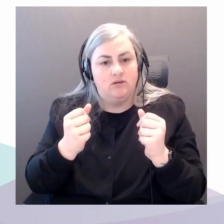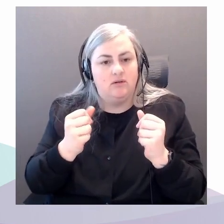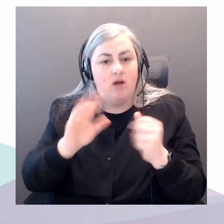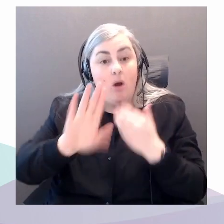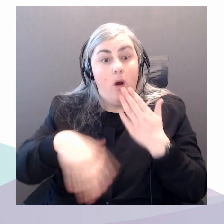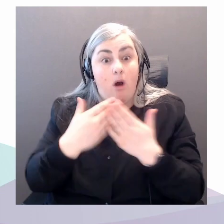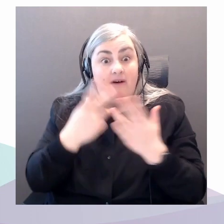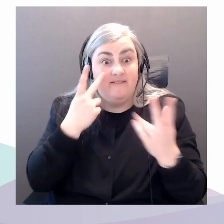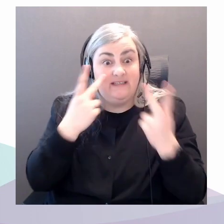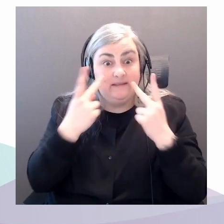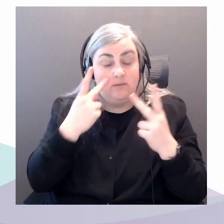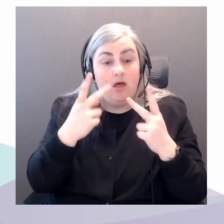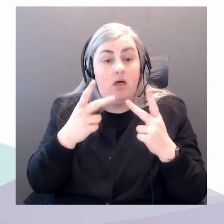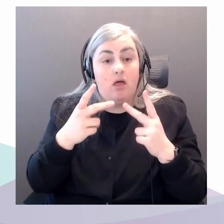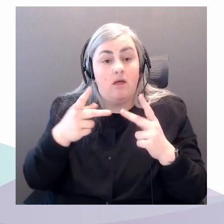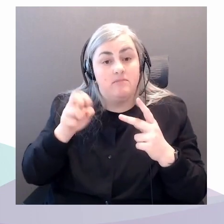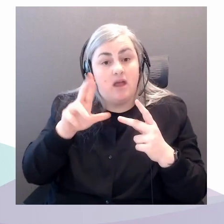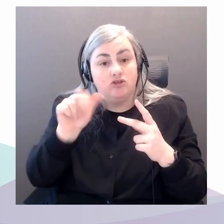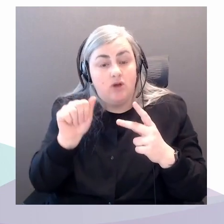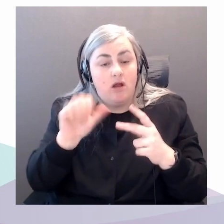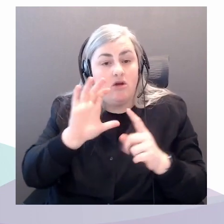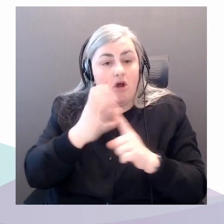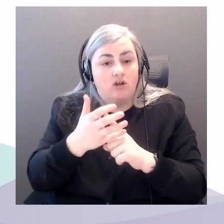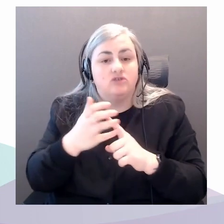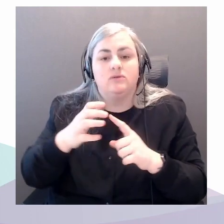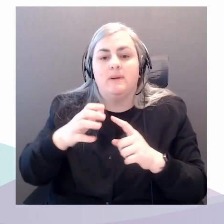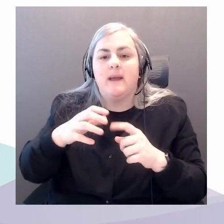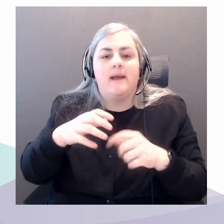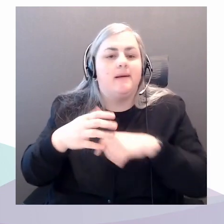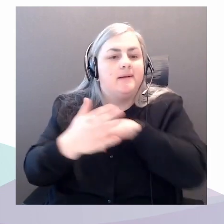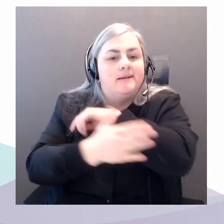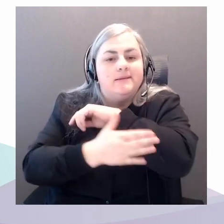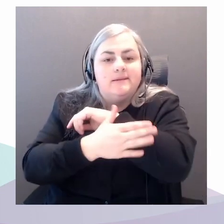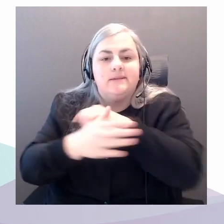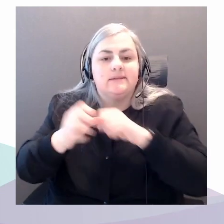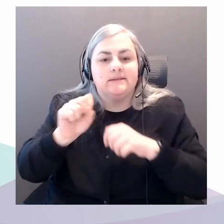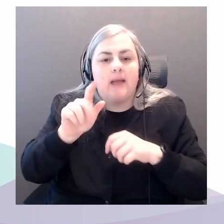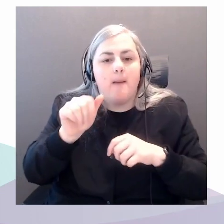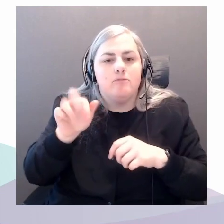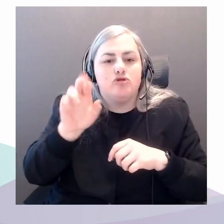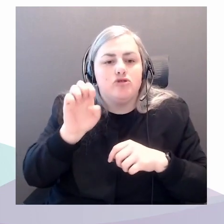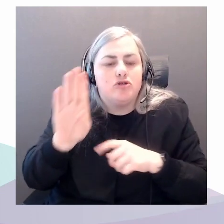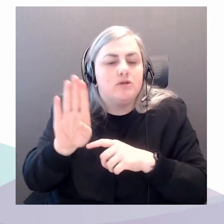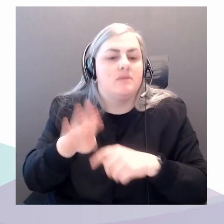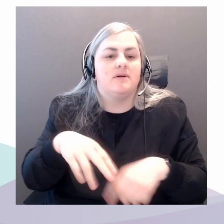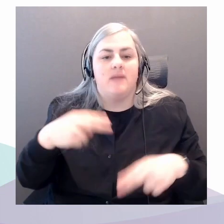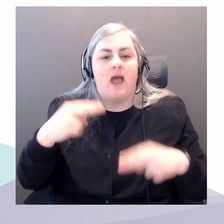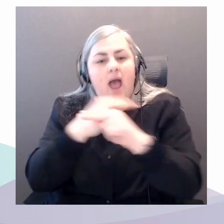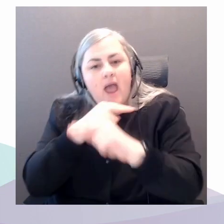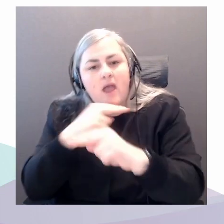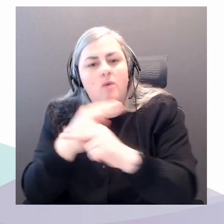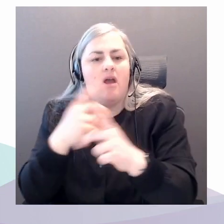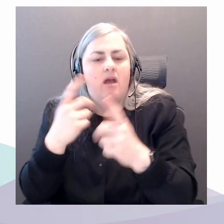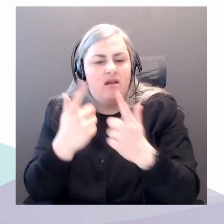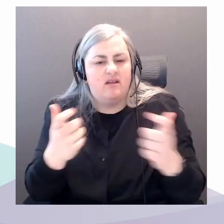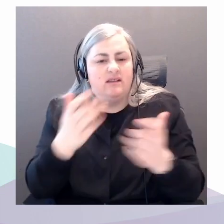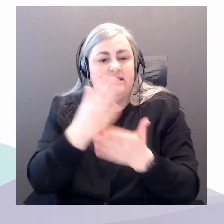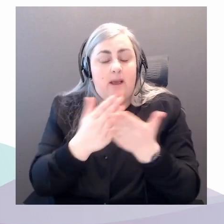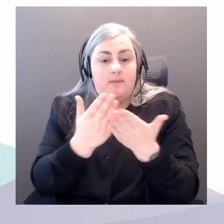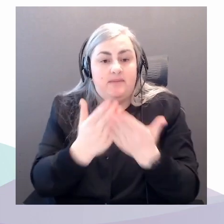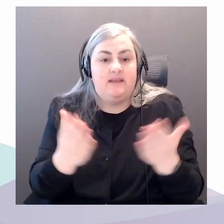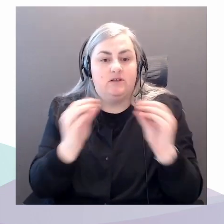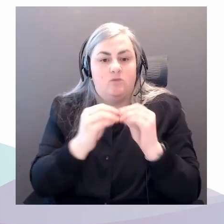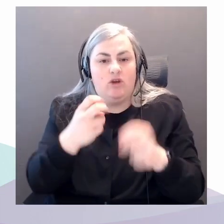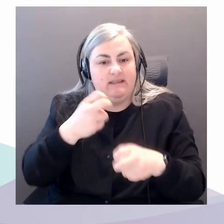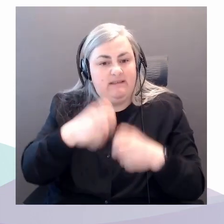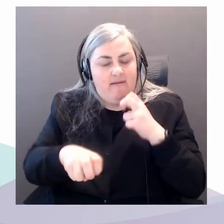cultures, suburbs, highways, and so on. There are other things that are more difficult to grasp that we have to work on. We need